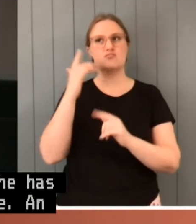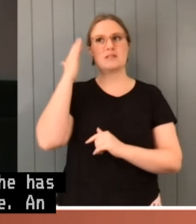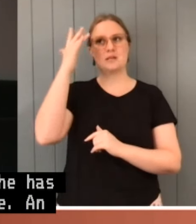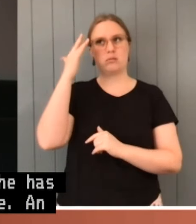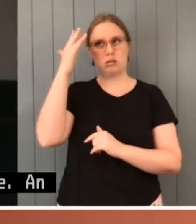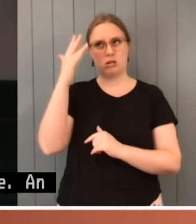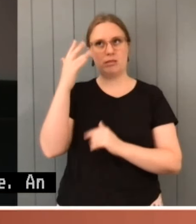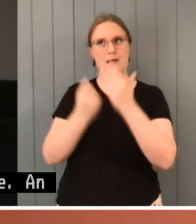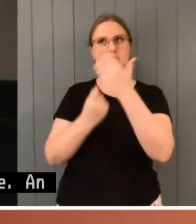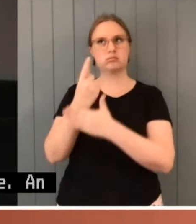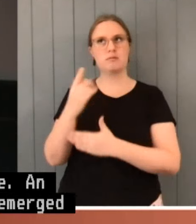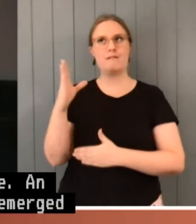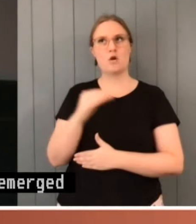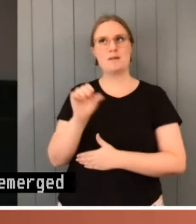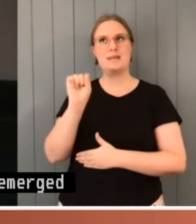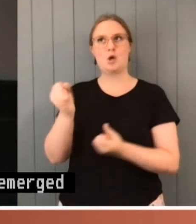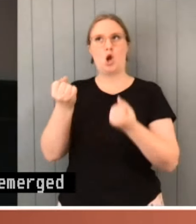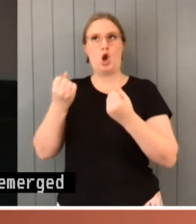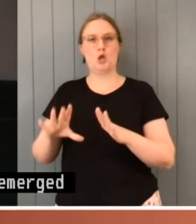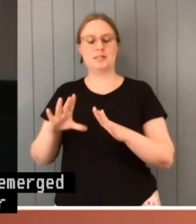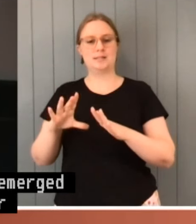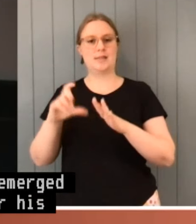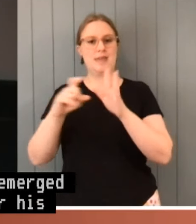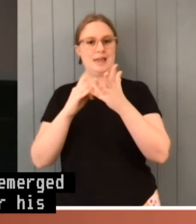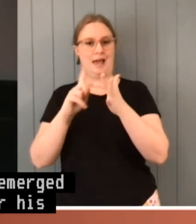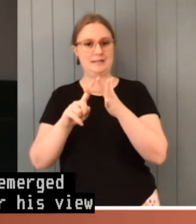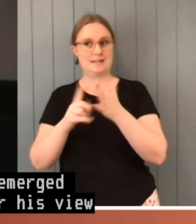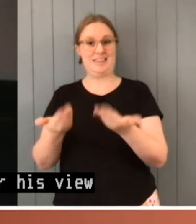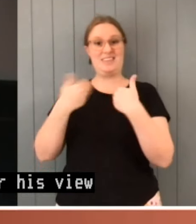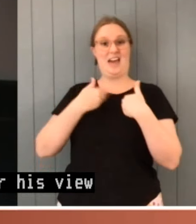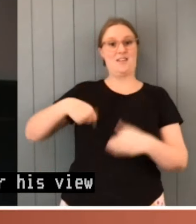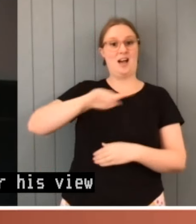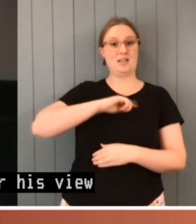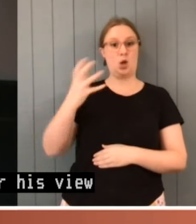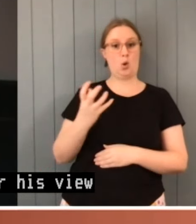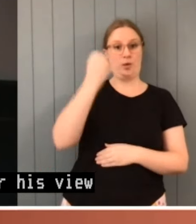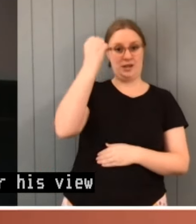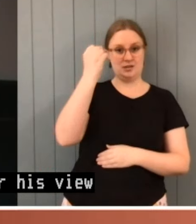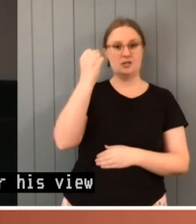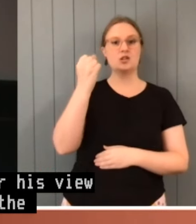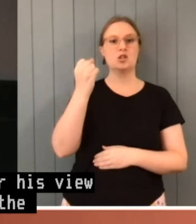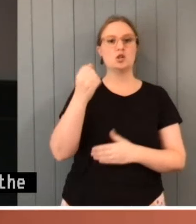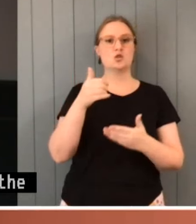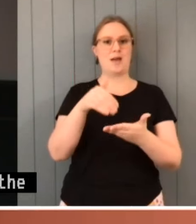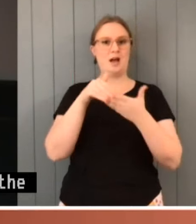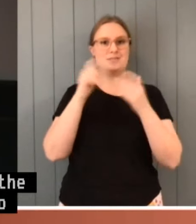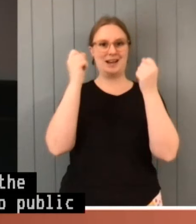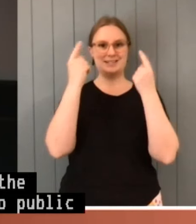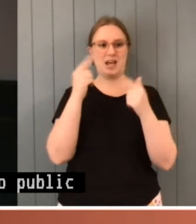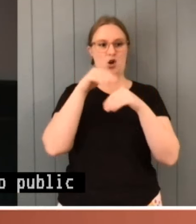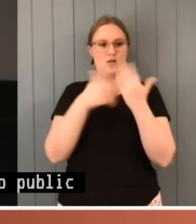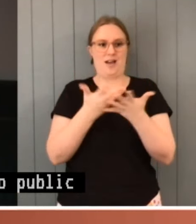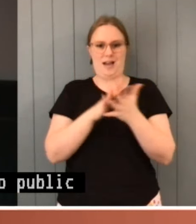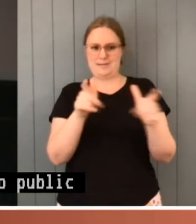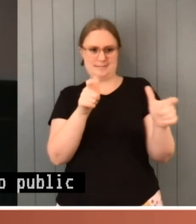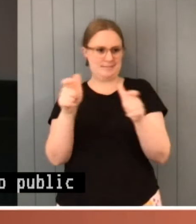win for his view of the executive power of the Commonwealth in relation to public expenditure. And that was the proposition that Sections